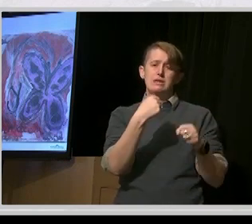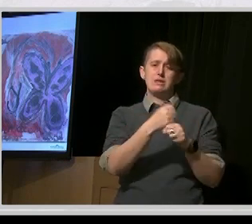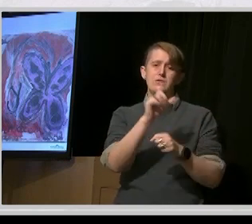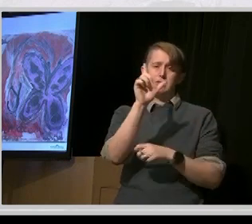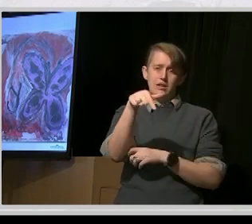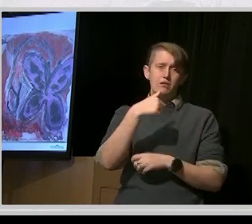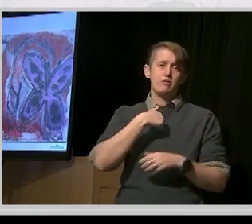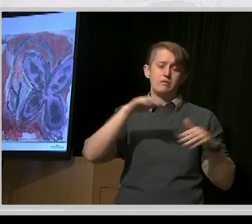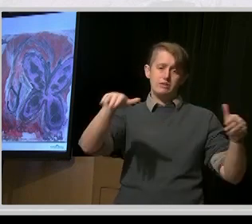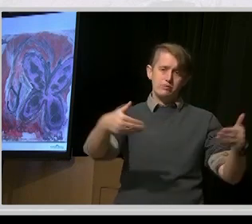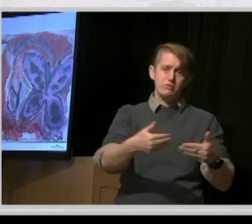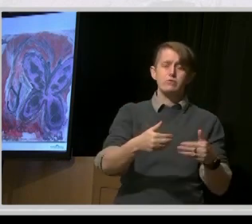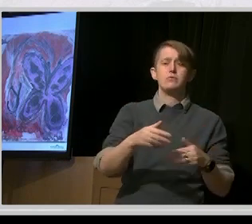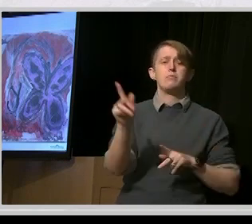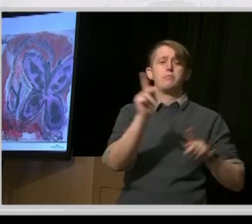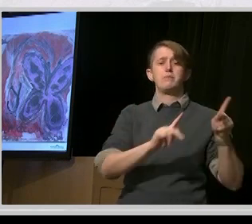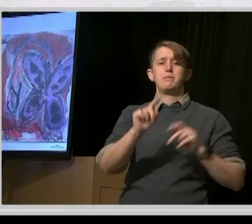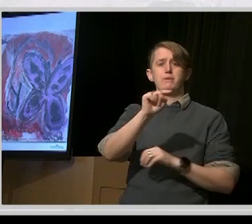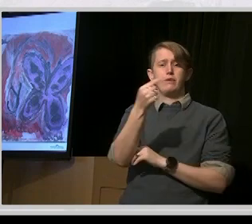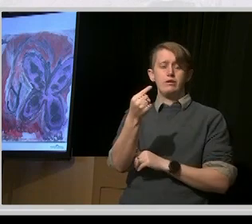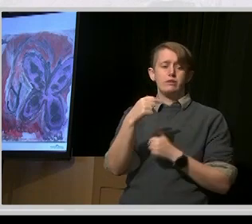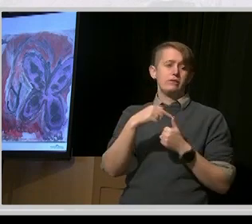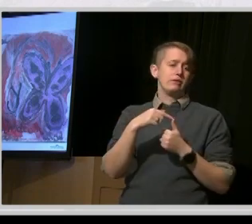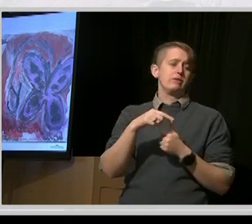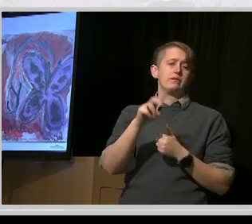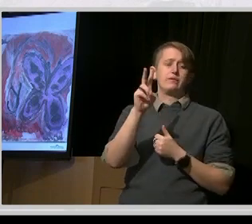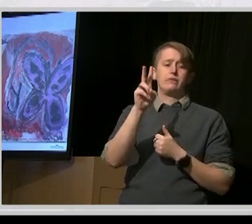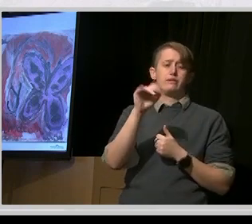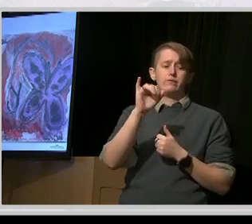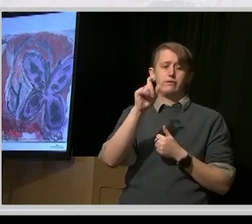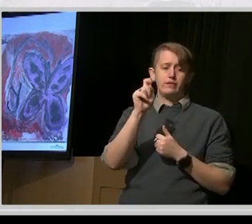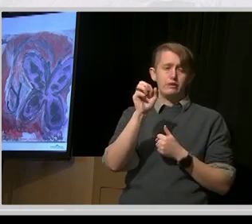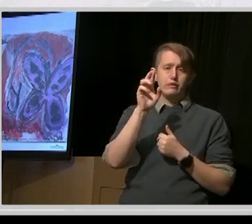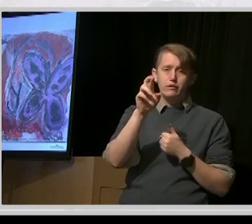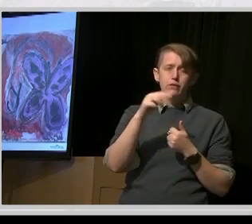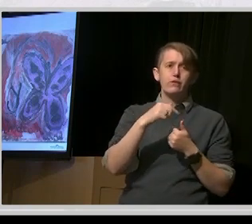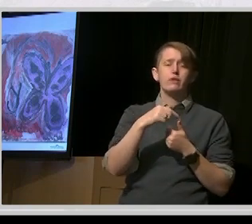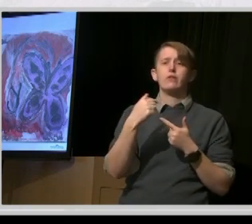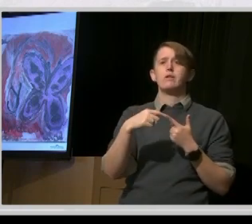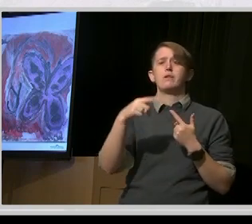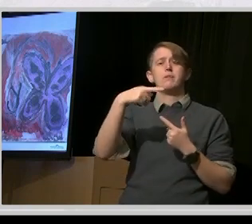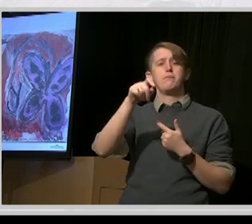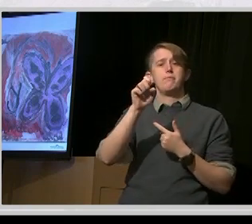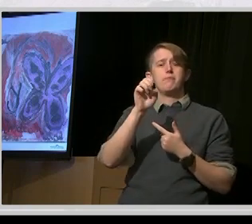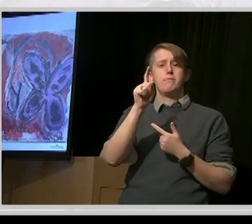like Victor Fenton, Peter Park, Pat Worth,